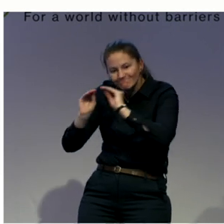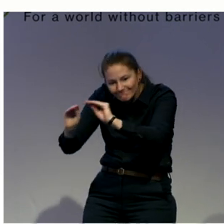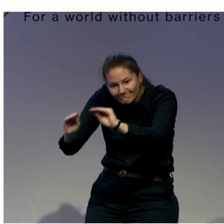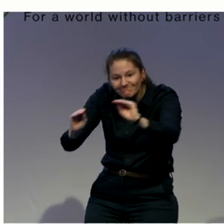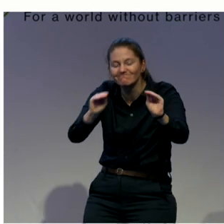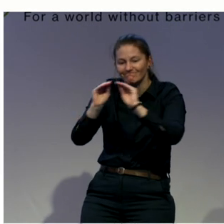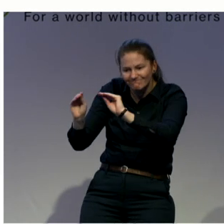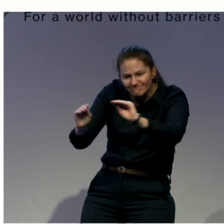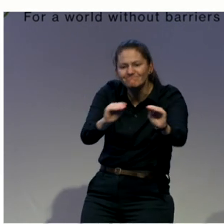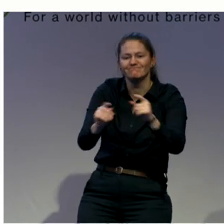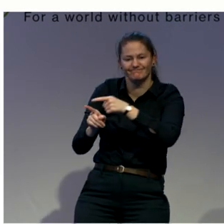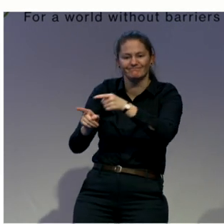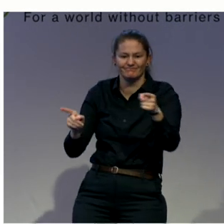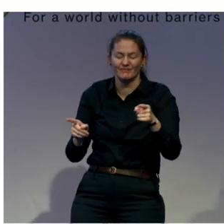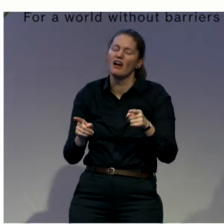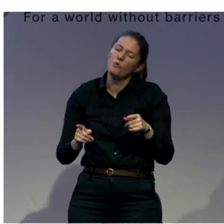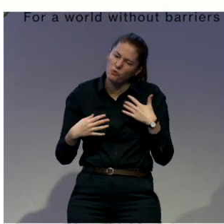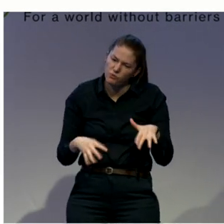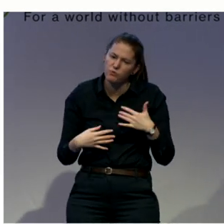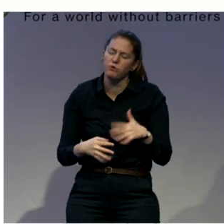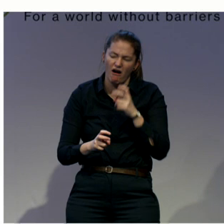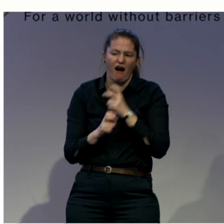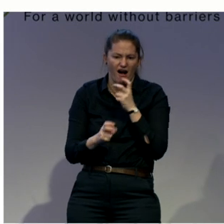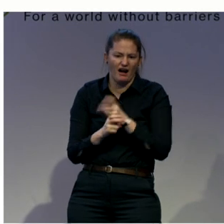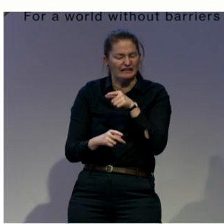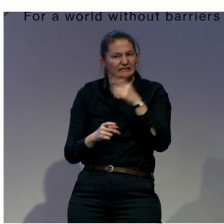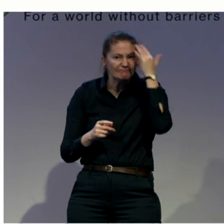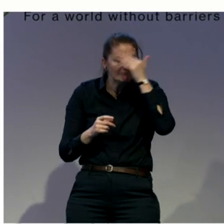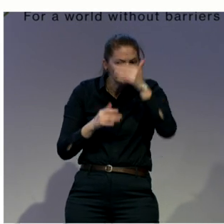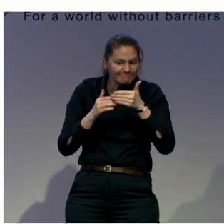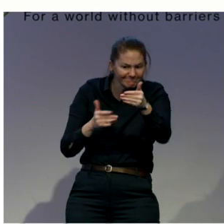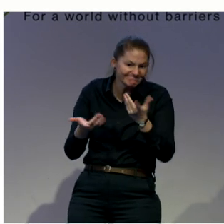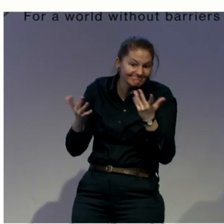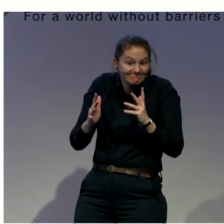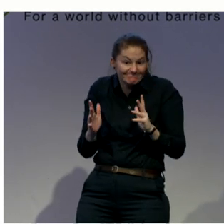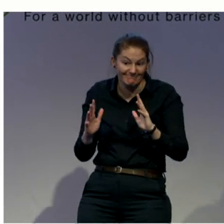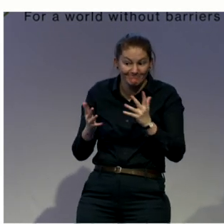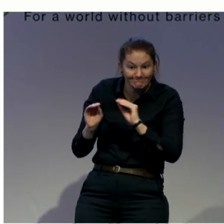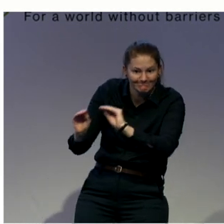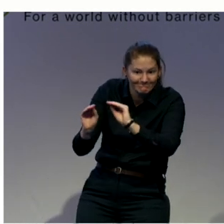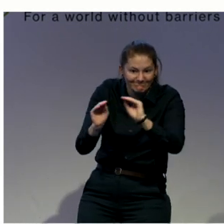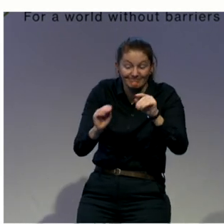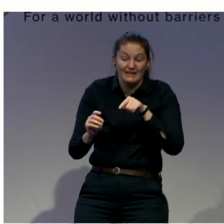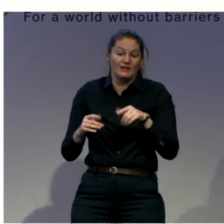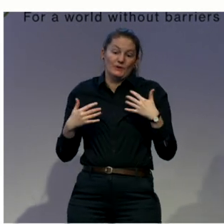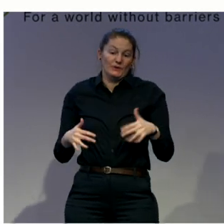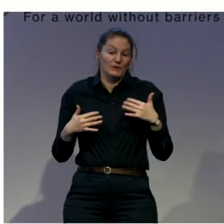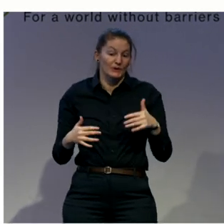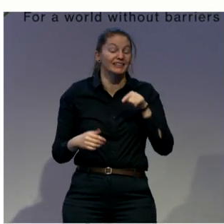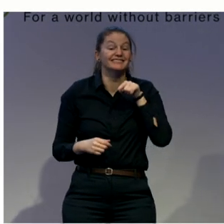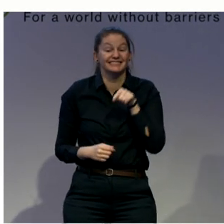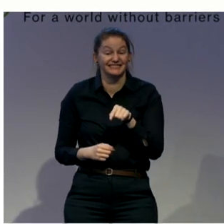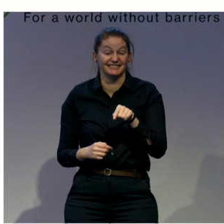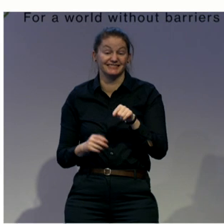on every element of the reform. But, on this one also is challenging, you know.